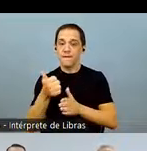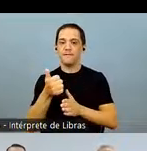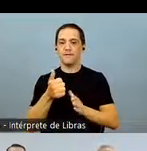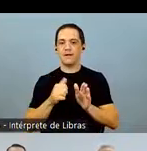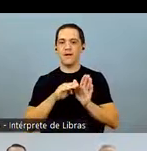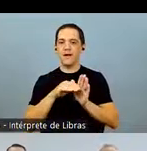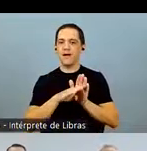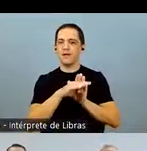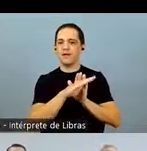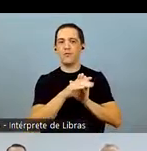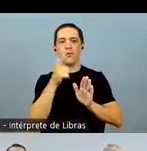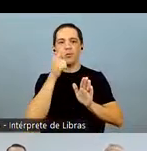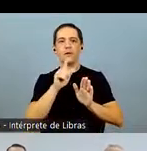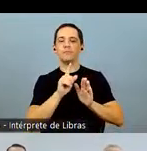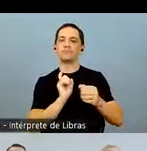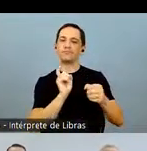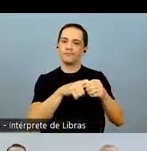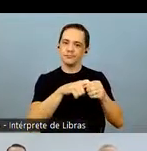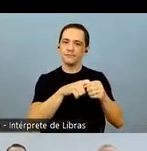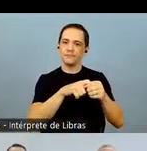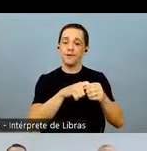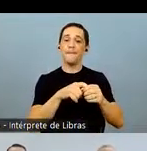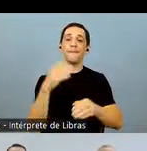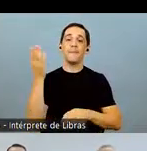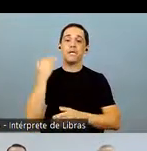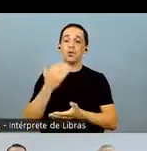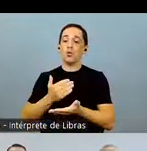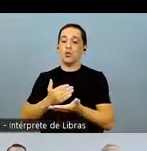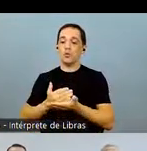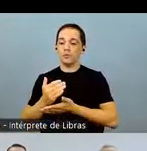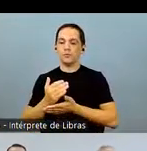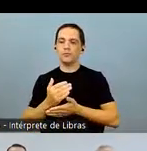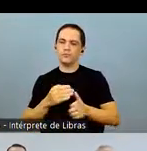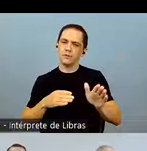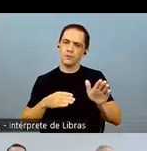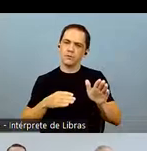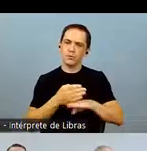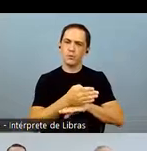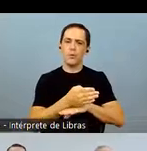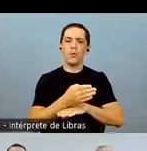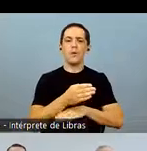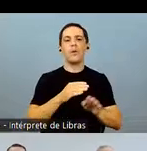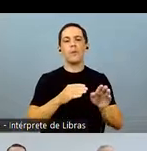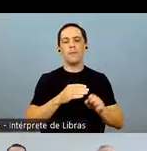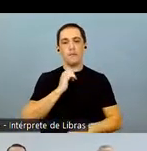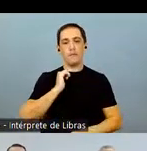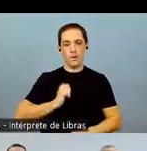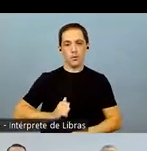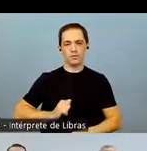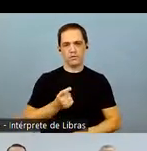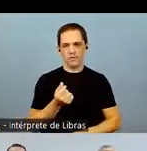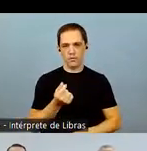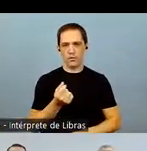B3's main indicator. This is the first time the company's shares appeared on the index